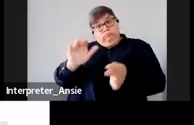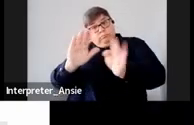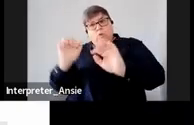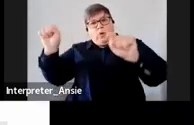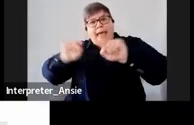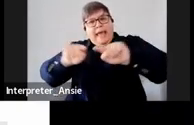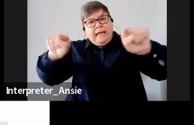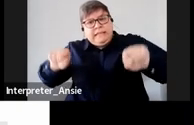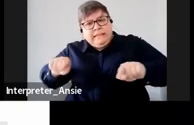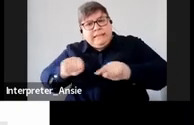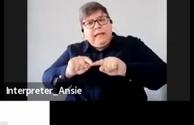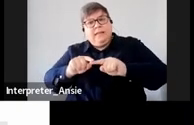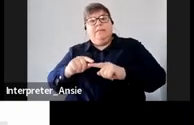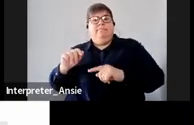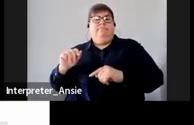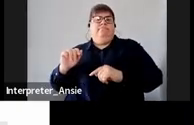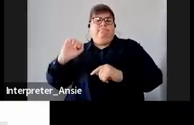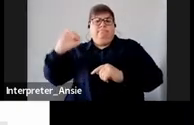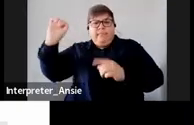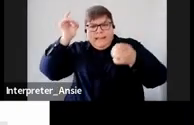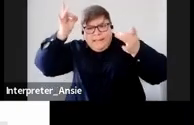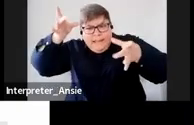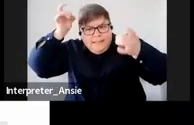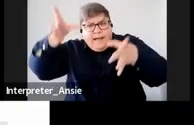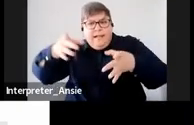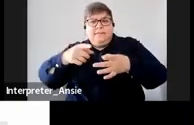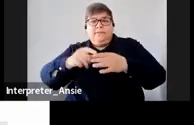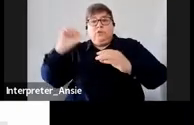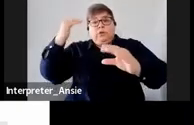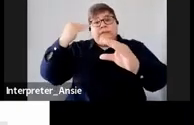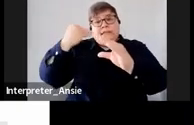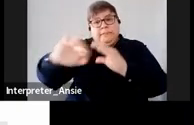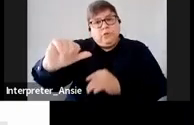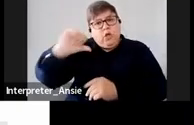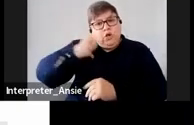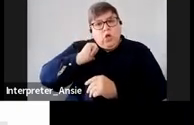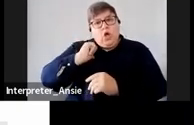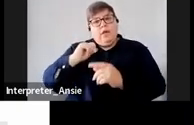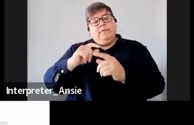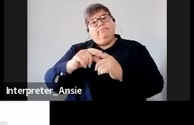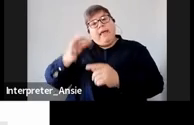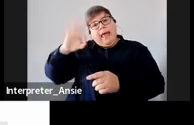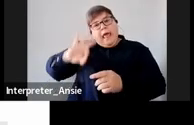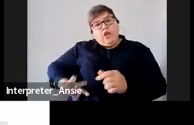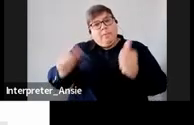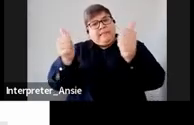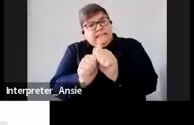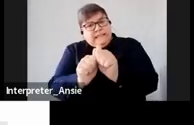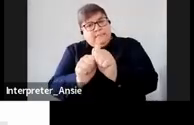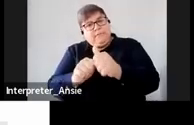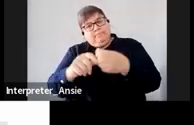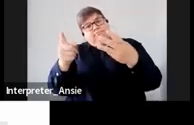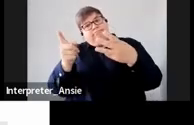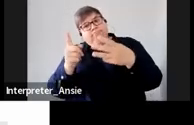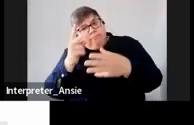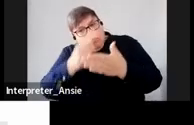of the registered representative details the submission of the returns income tax assessment the second registration